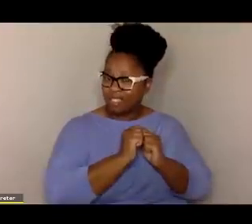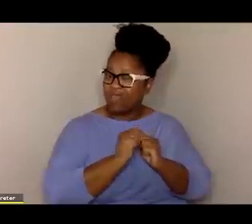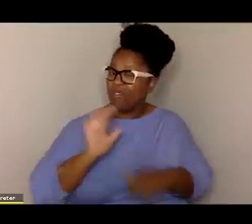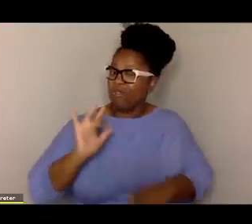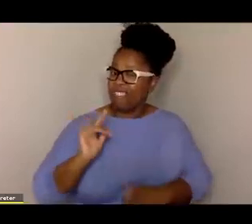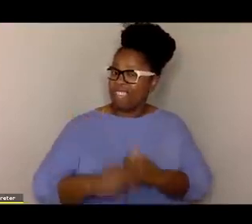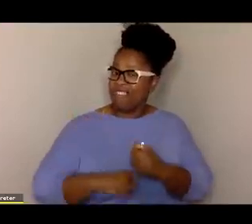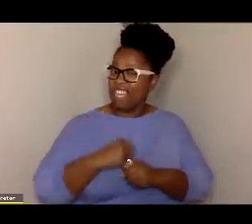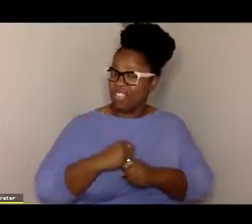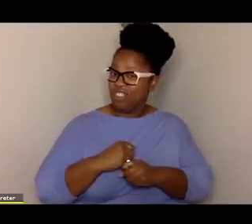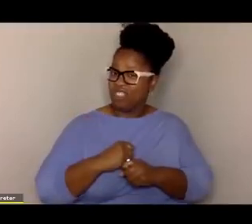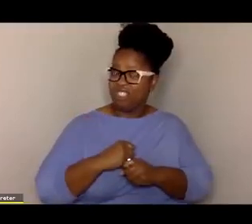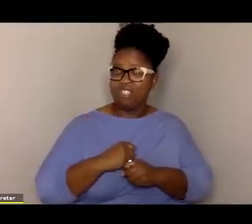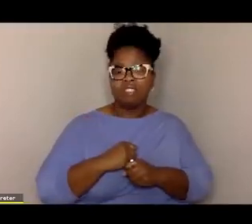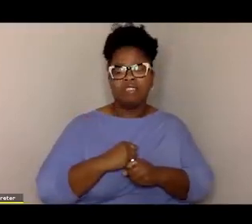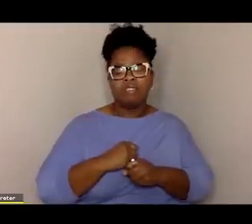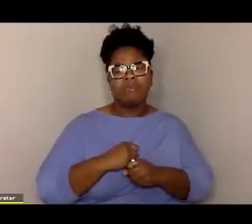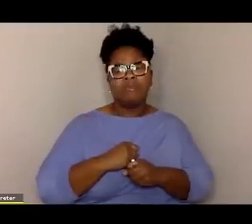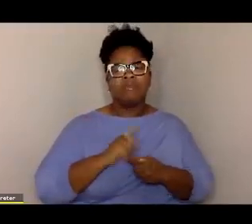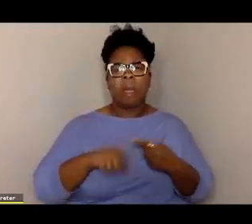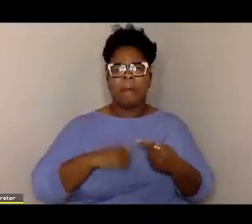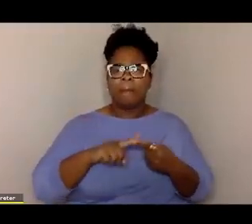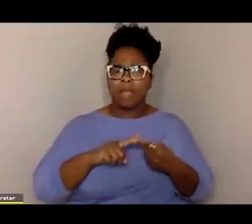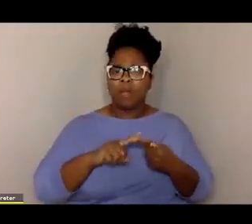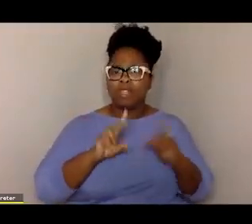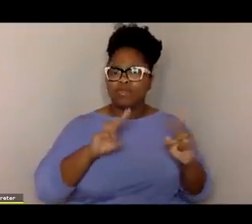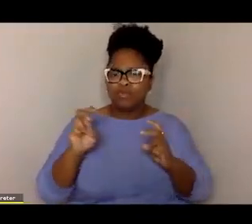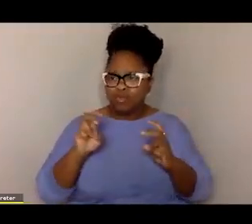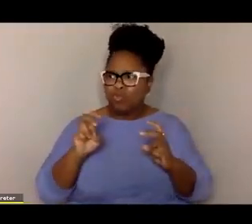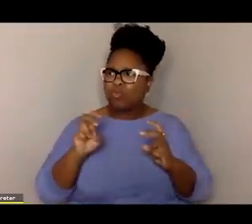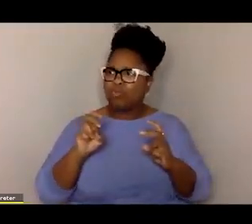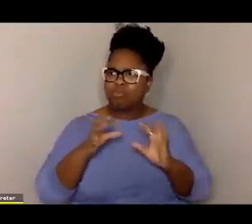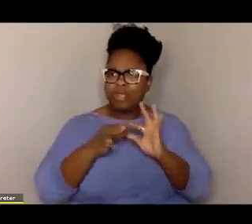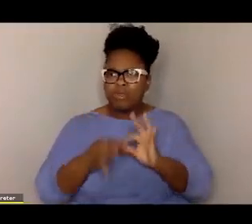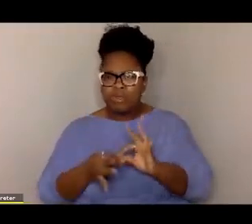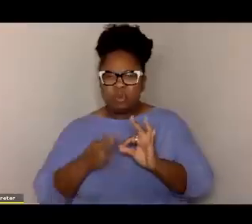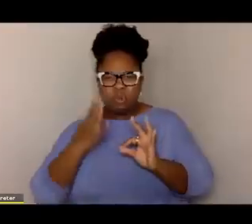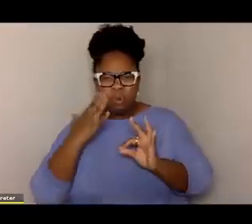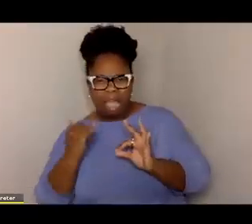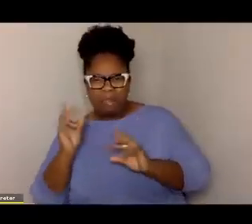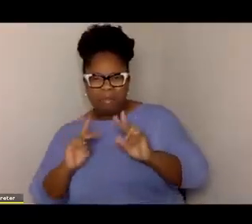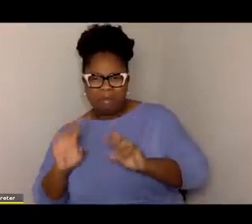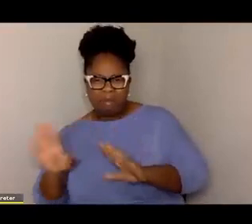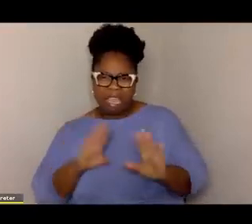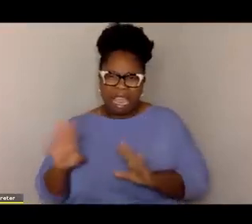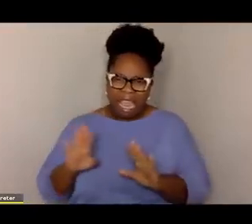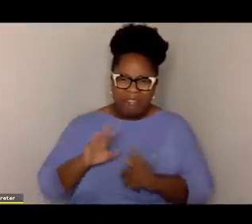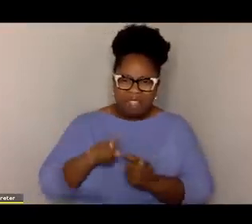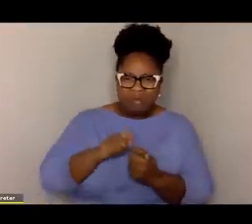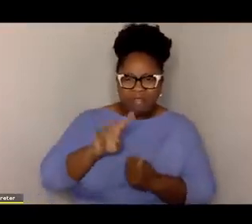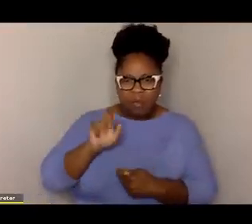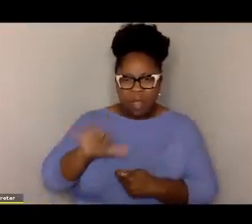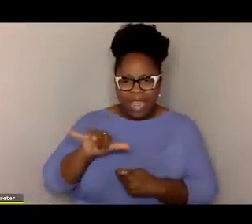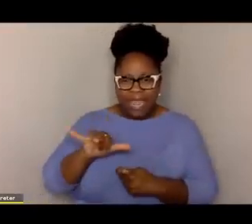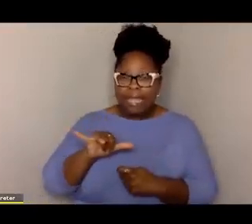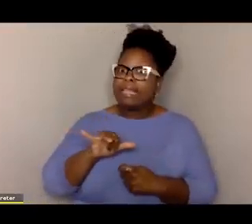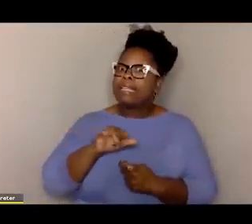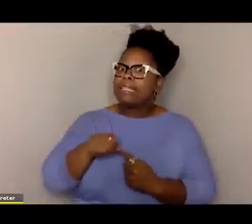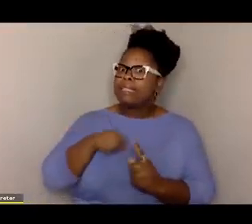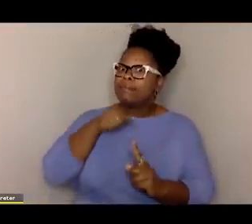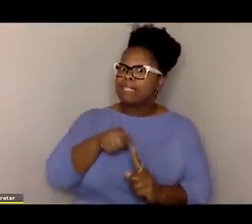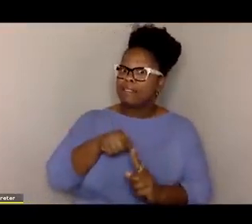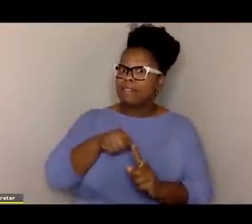working together for 25 years on issues surrounding what makes people behave the way they do, specifically